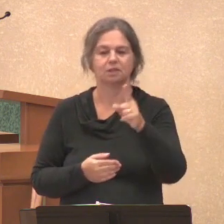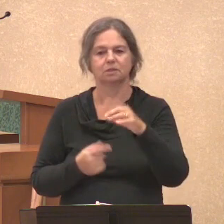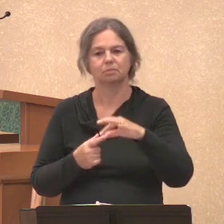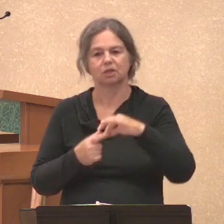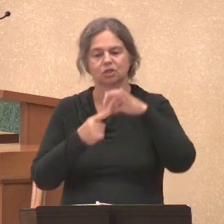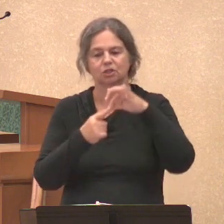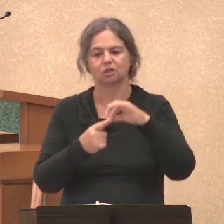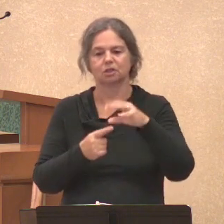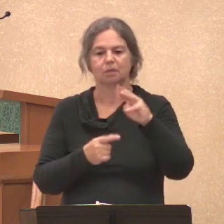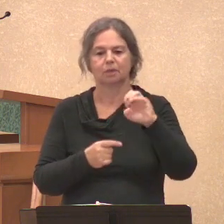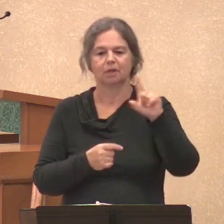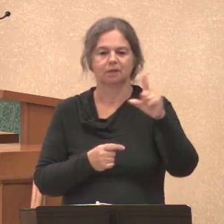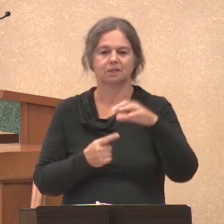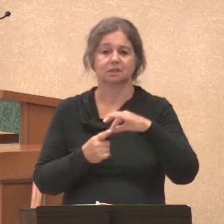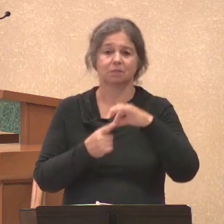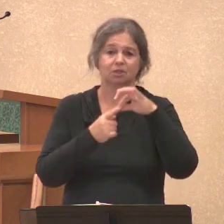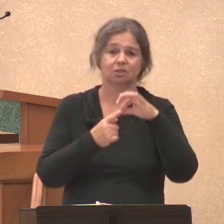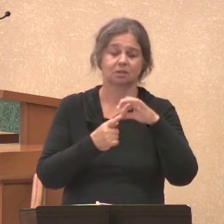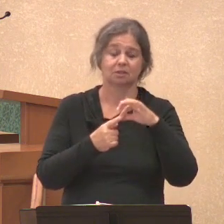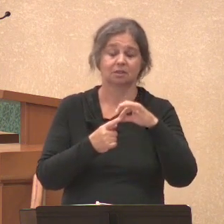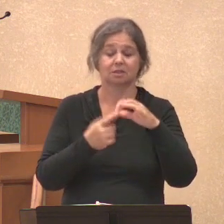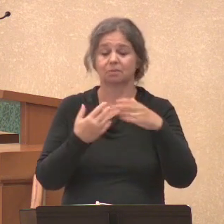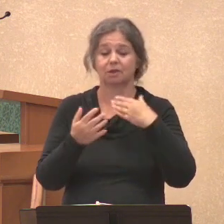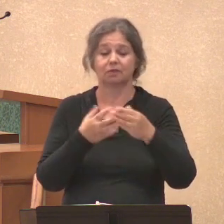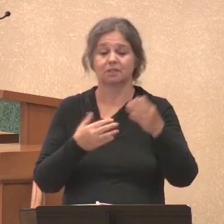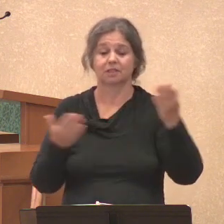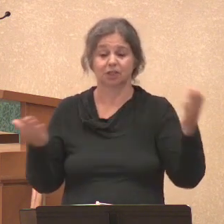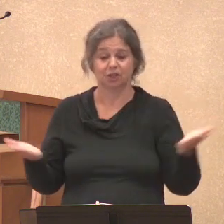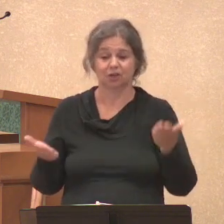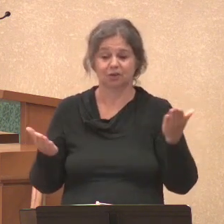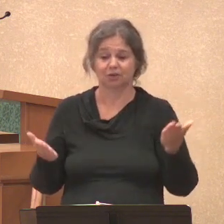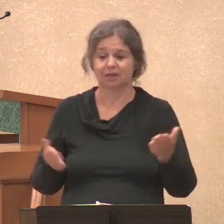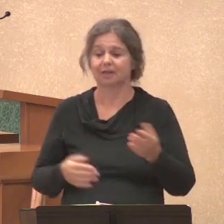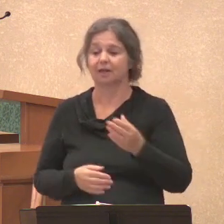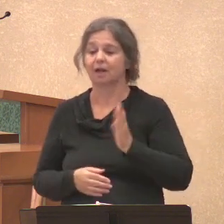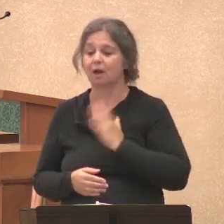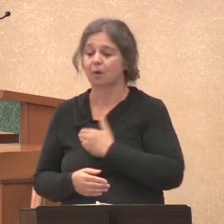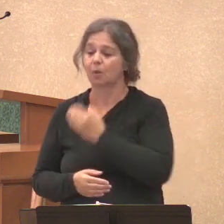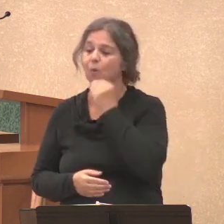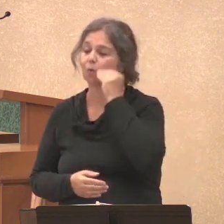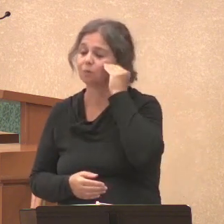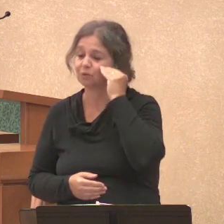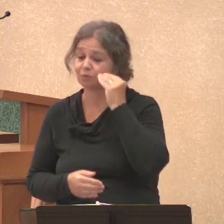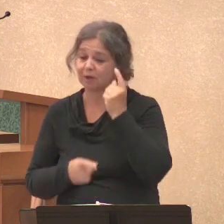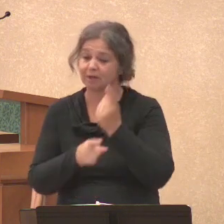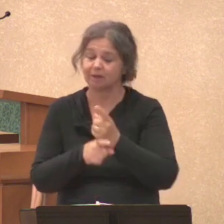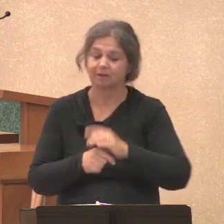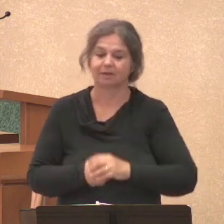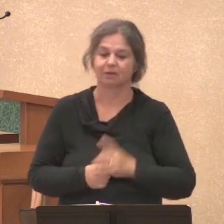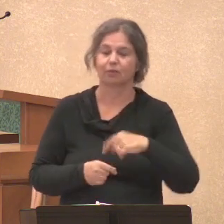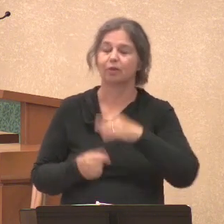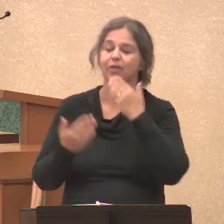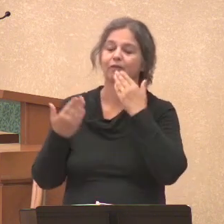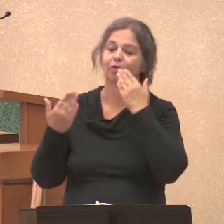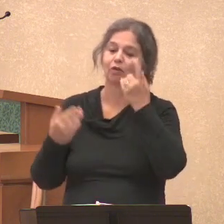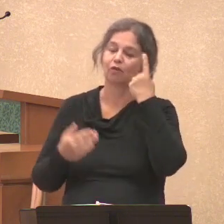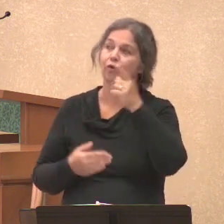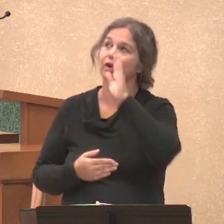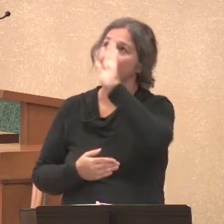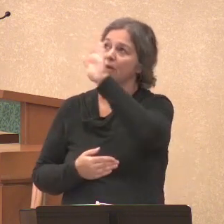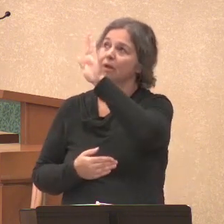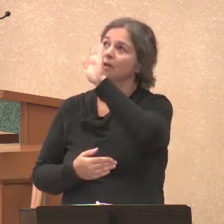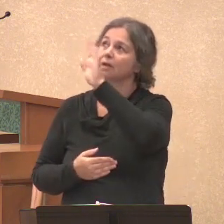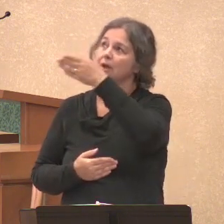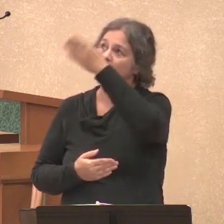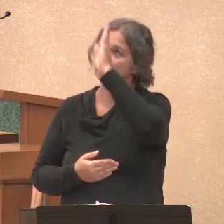because meals are special whether in our house or God's house, right? So, we're thankful for God's house, that we can come together